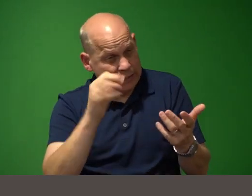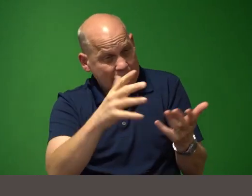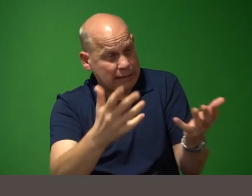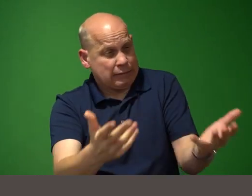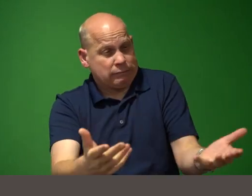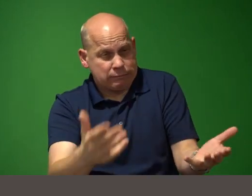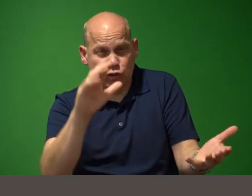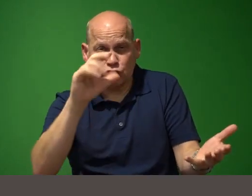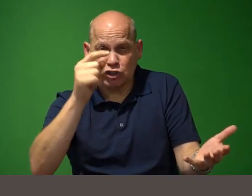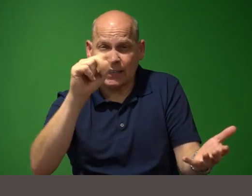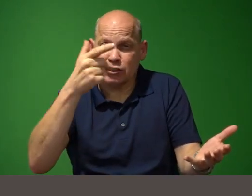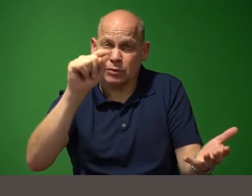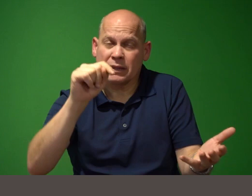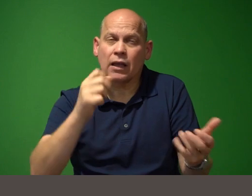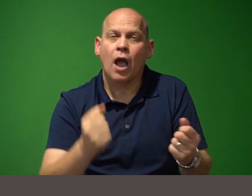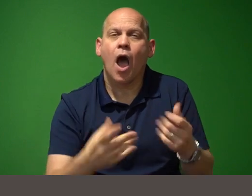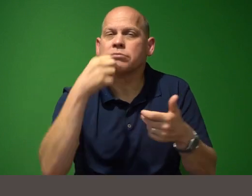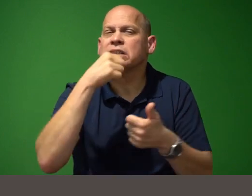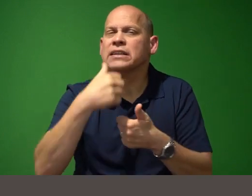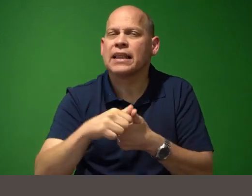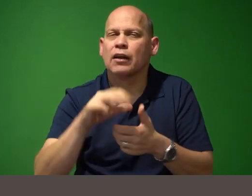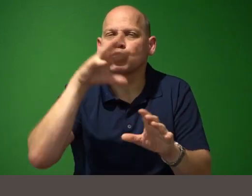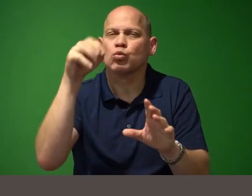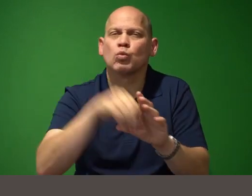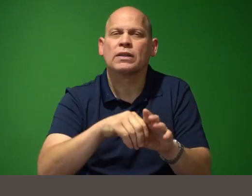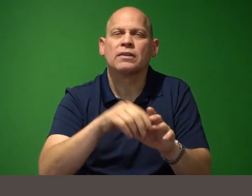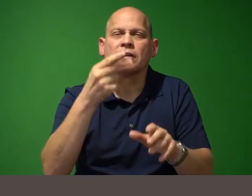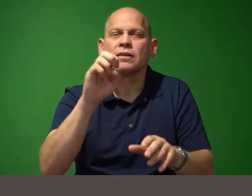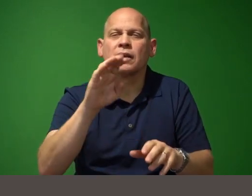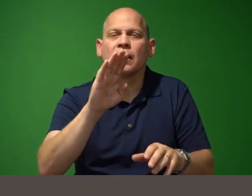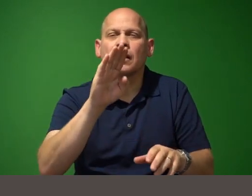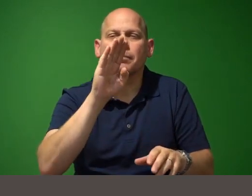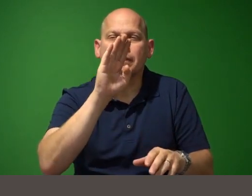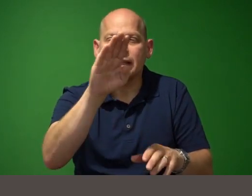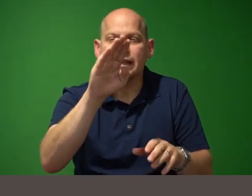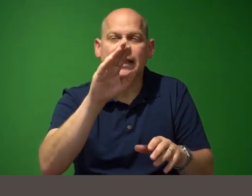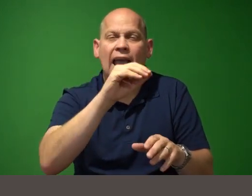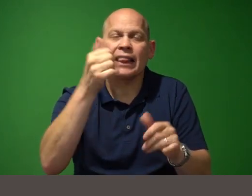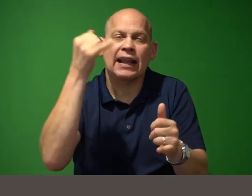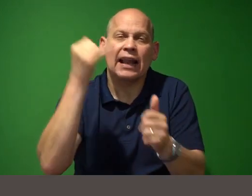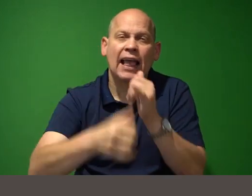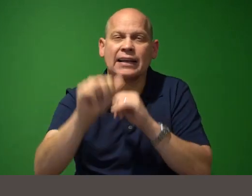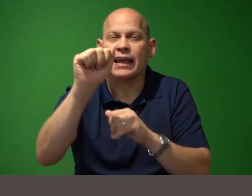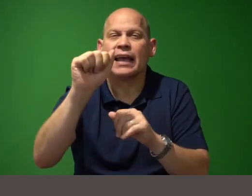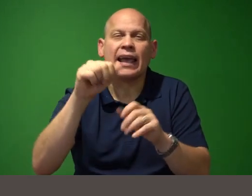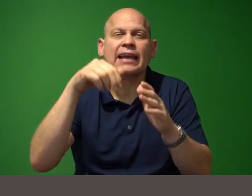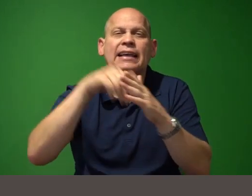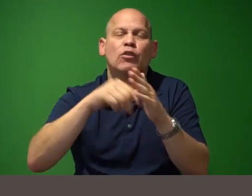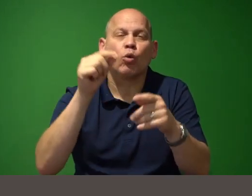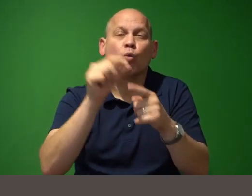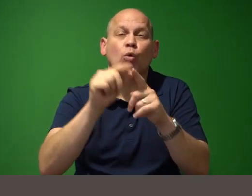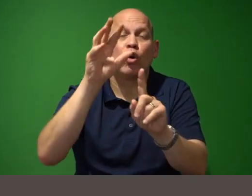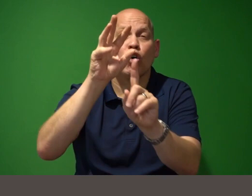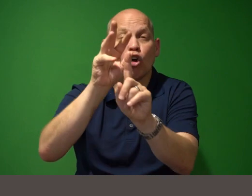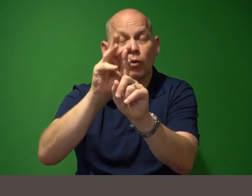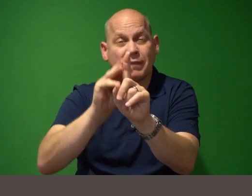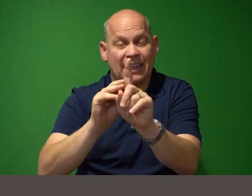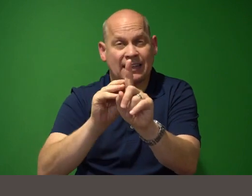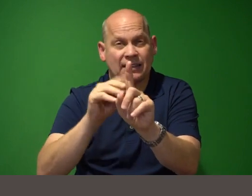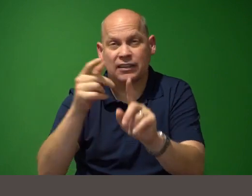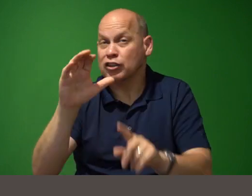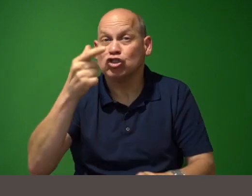there within the b and the last a in the word banana and this is what gp chat gpt had to say